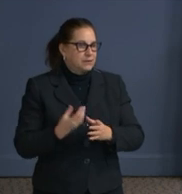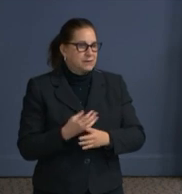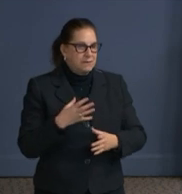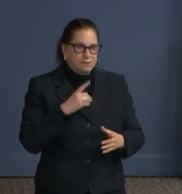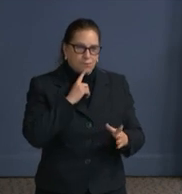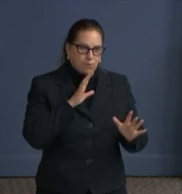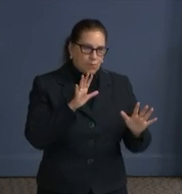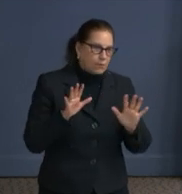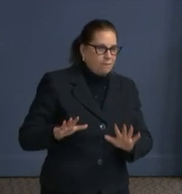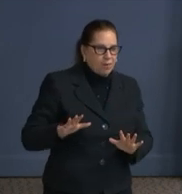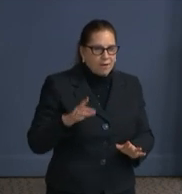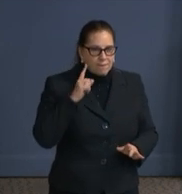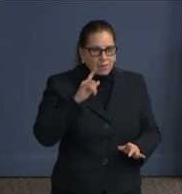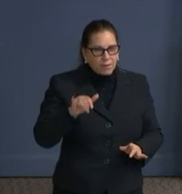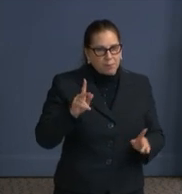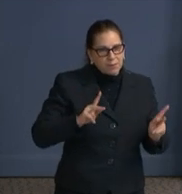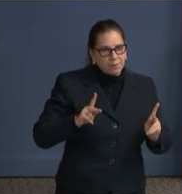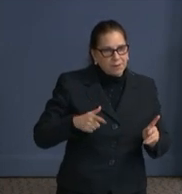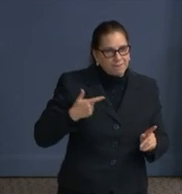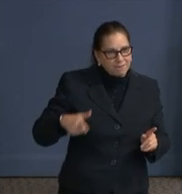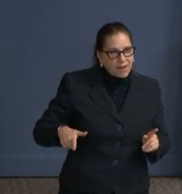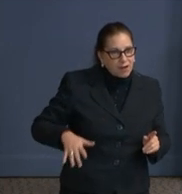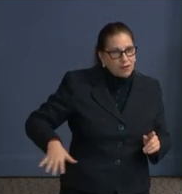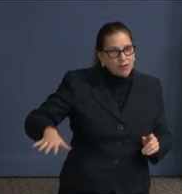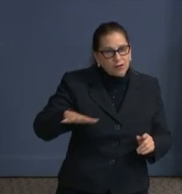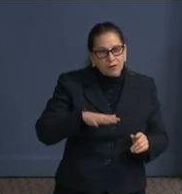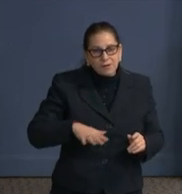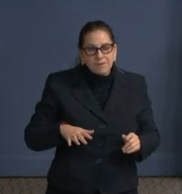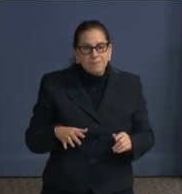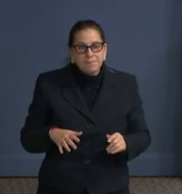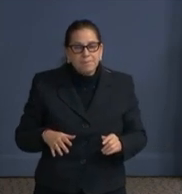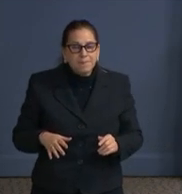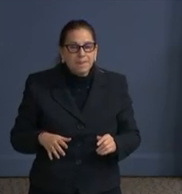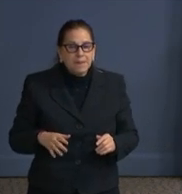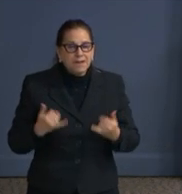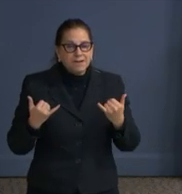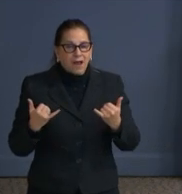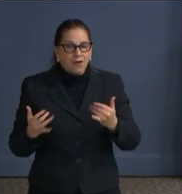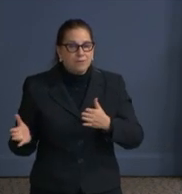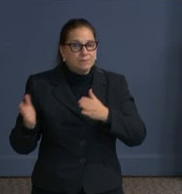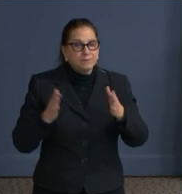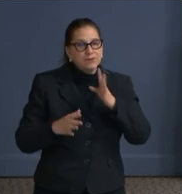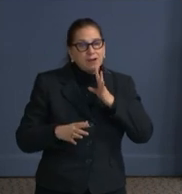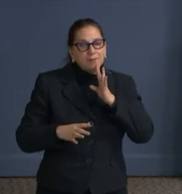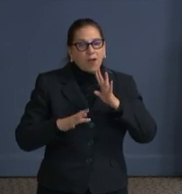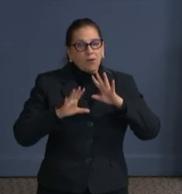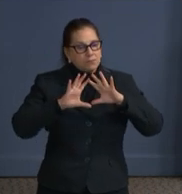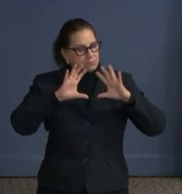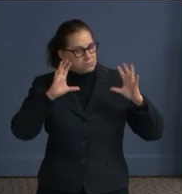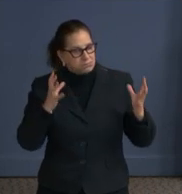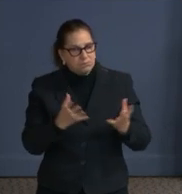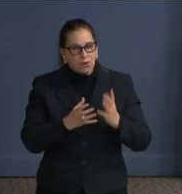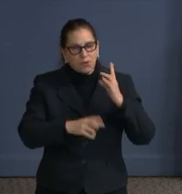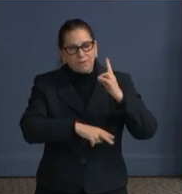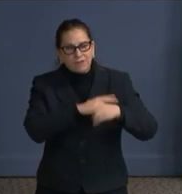are happy to report that Universal Health Services is awarding the architecture and engineering